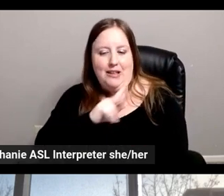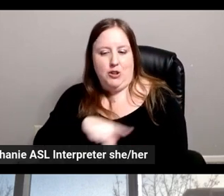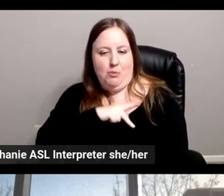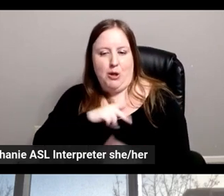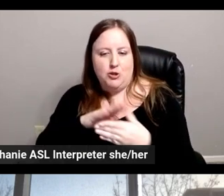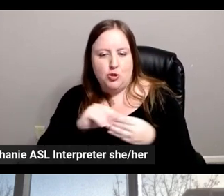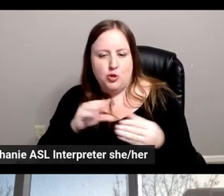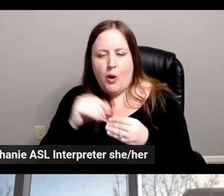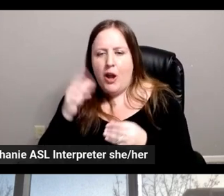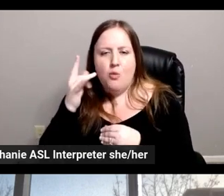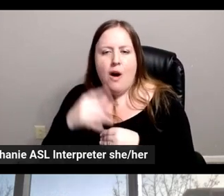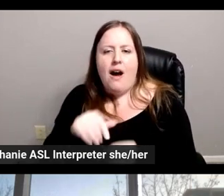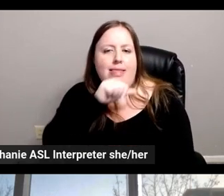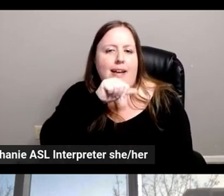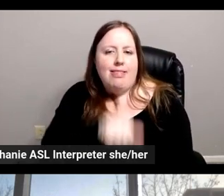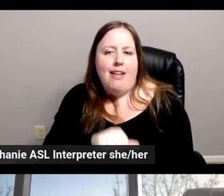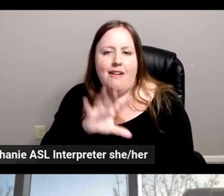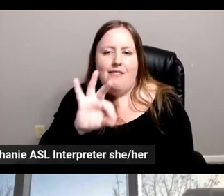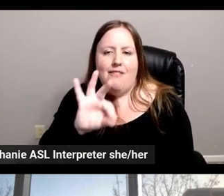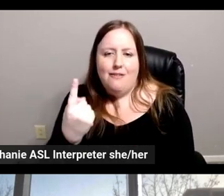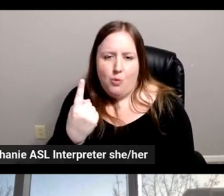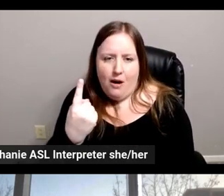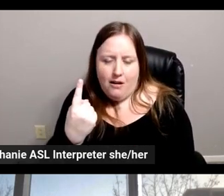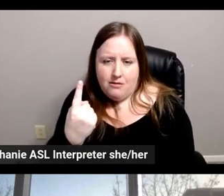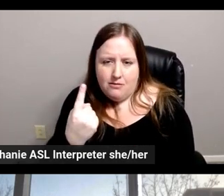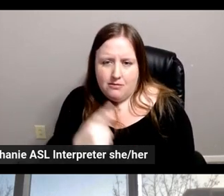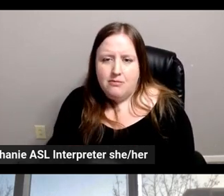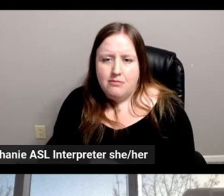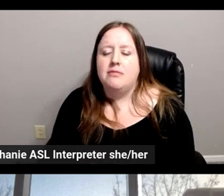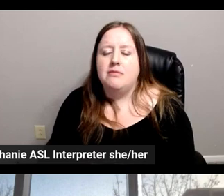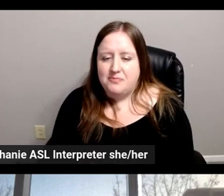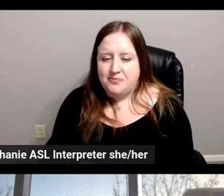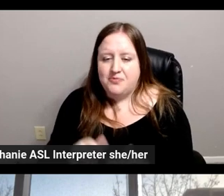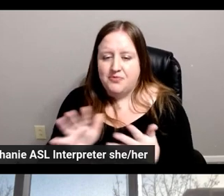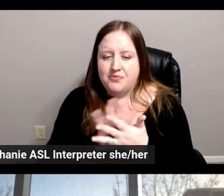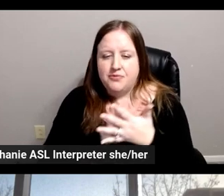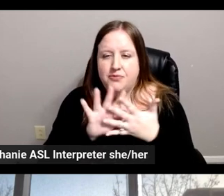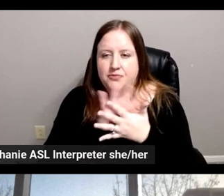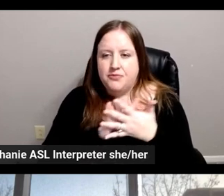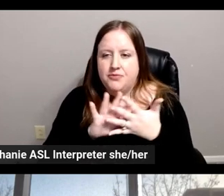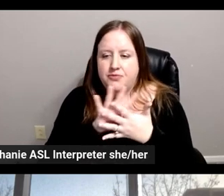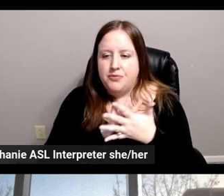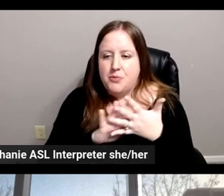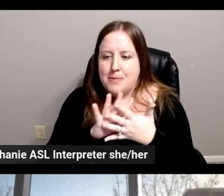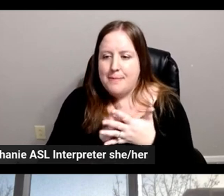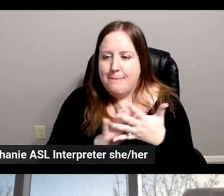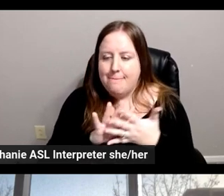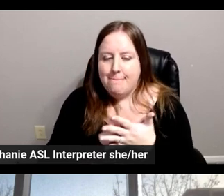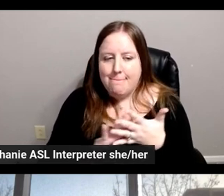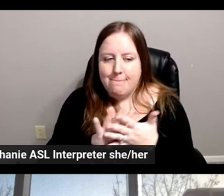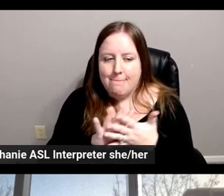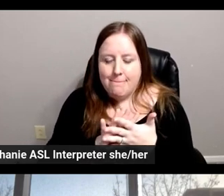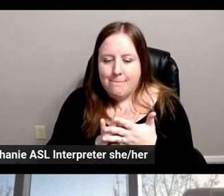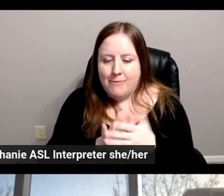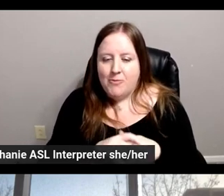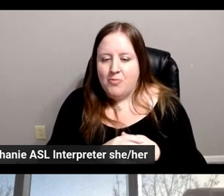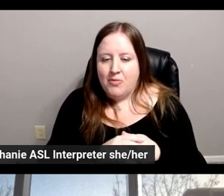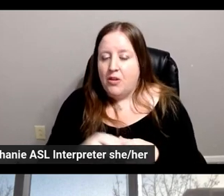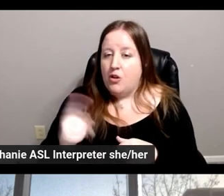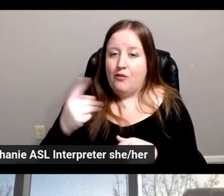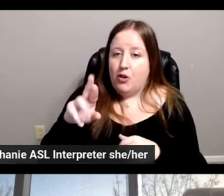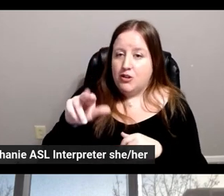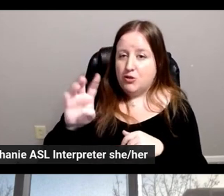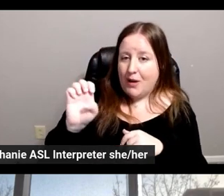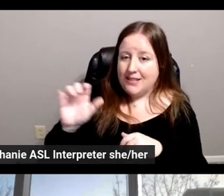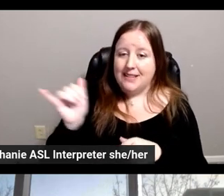F1. I'm hearing, as a child, you go to your first race, I'm like, I live in